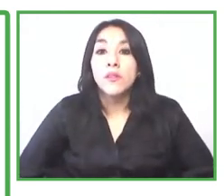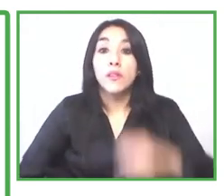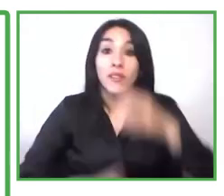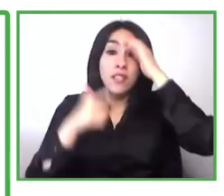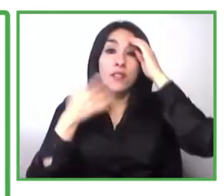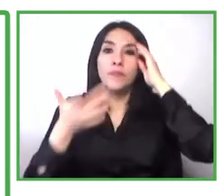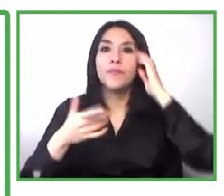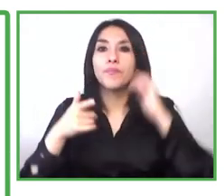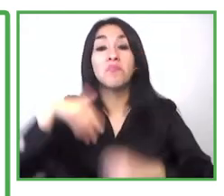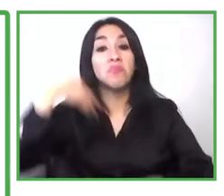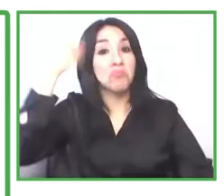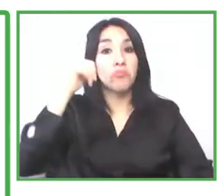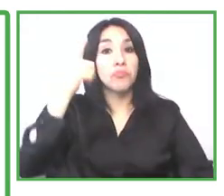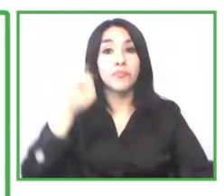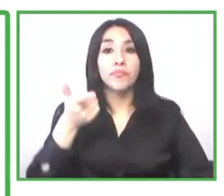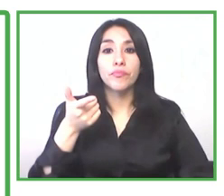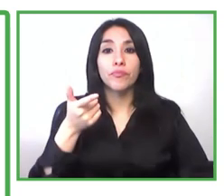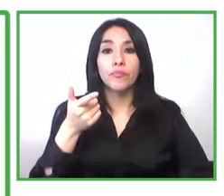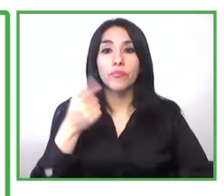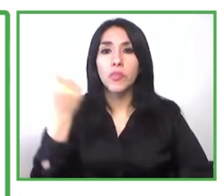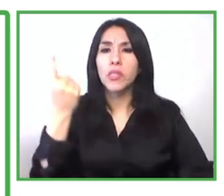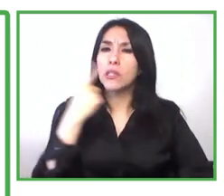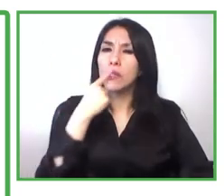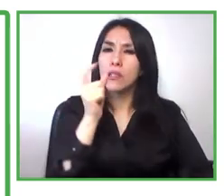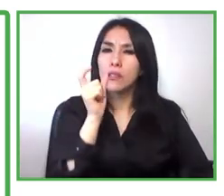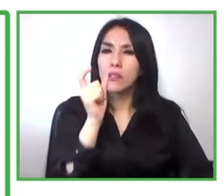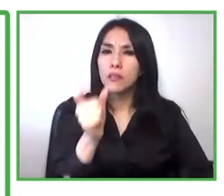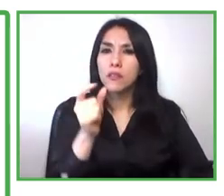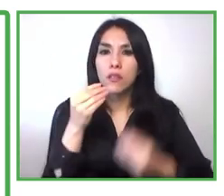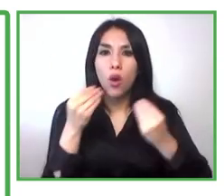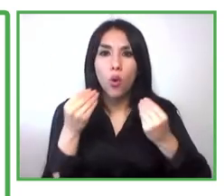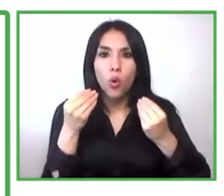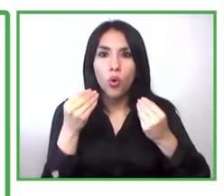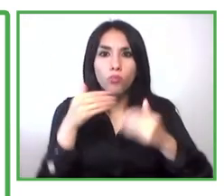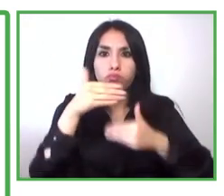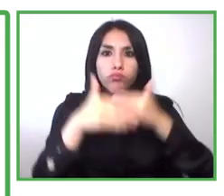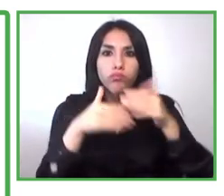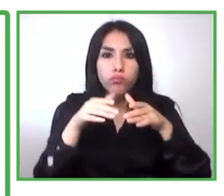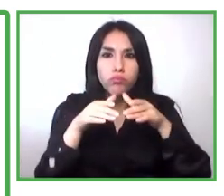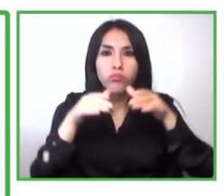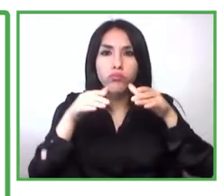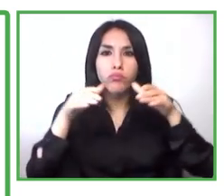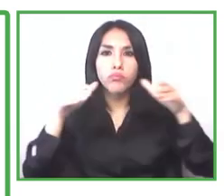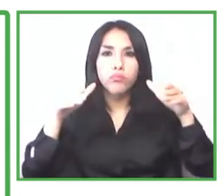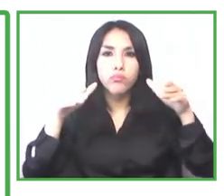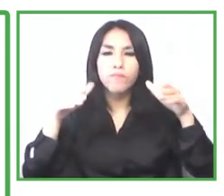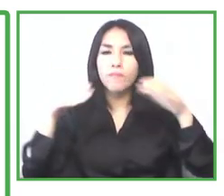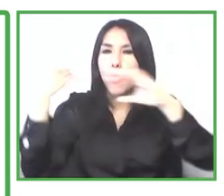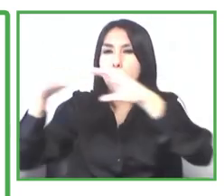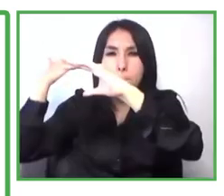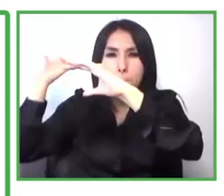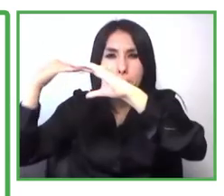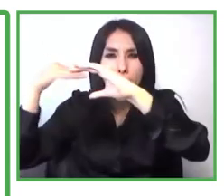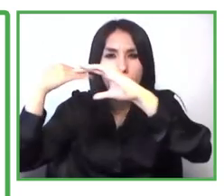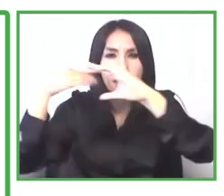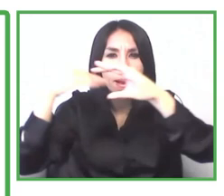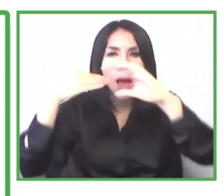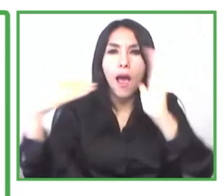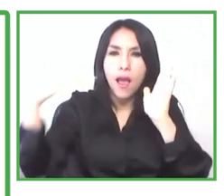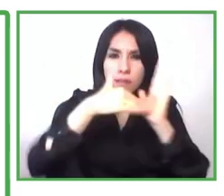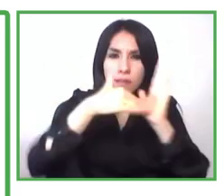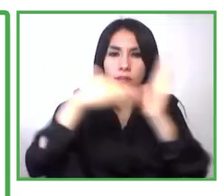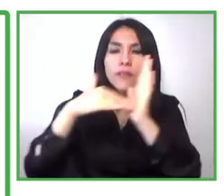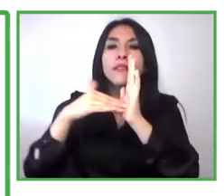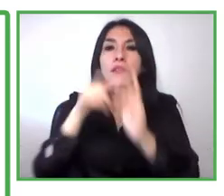had good results given that we managed to expand the coverage and reach even more places in this scope of training